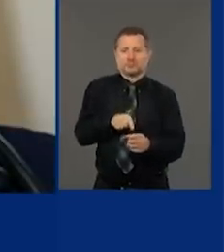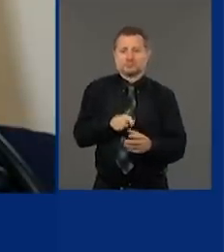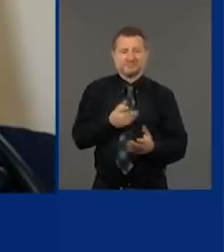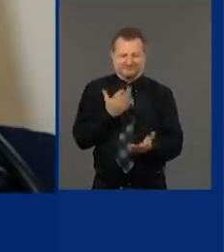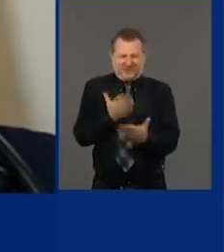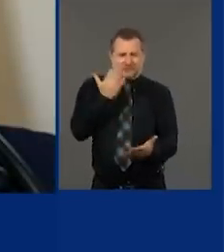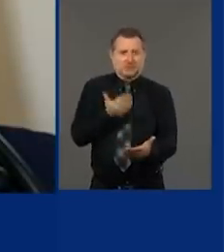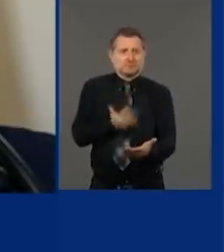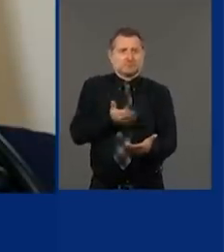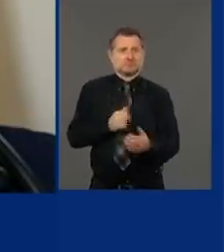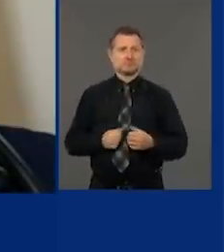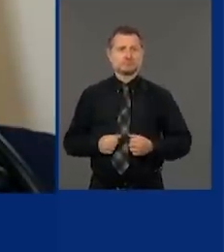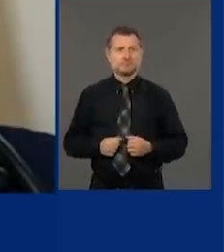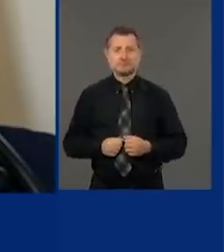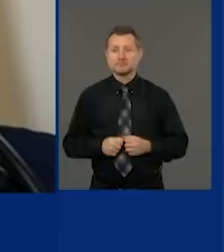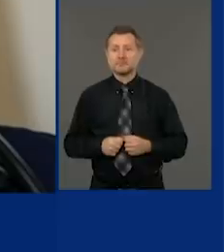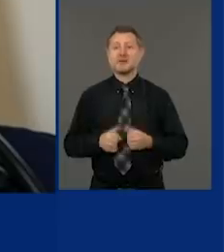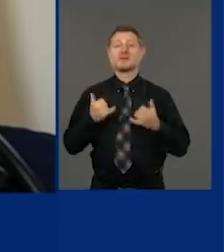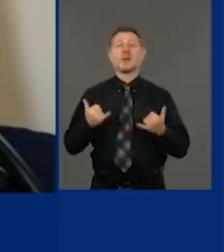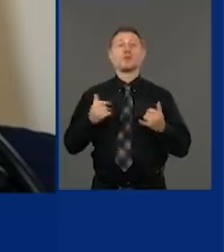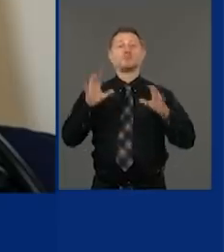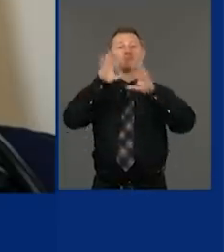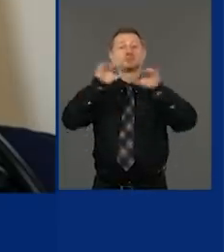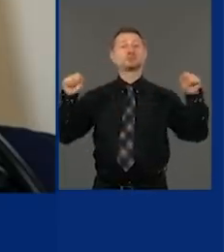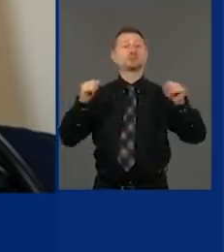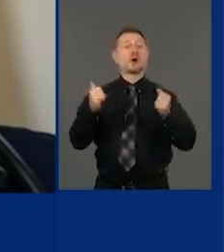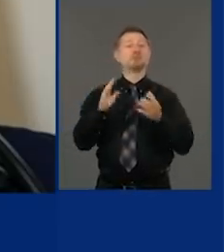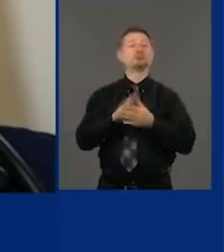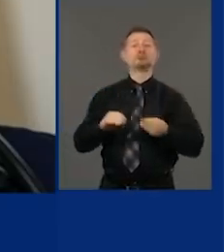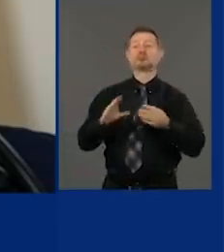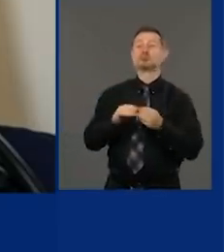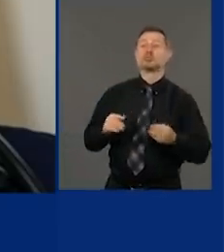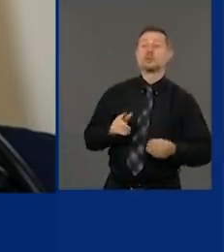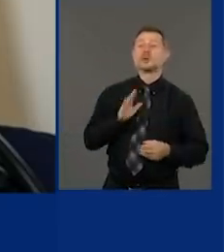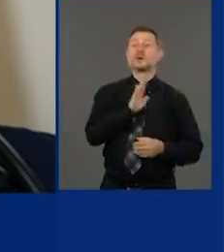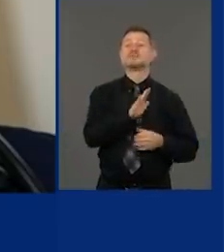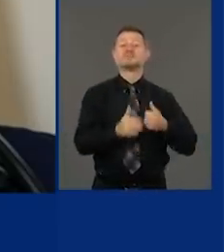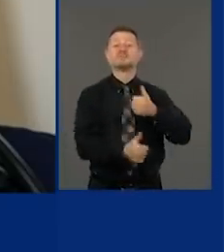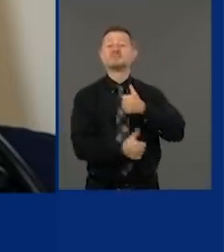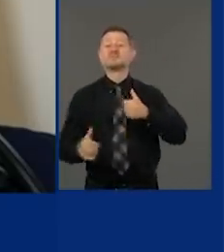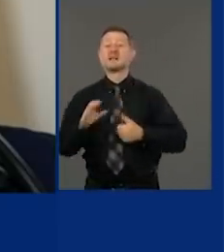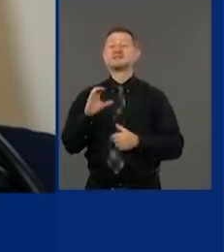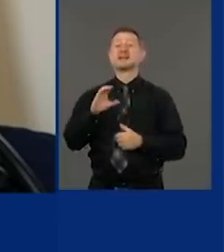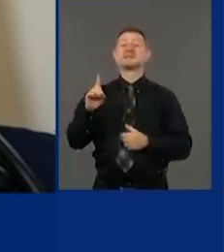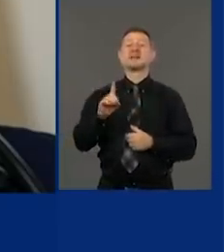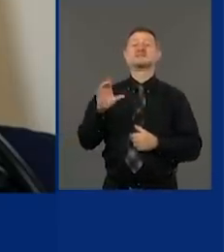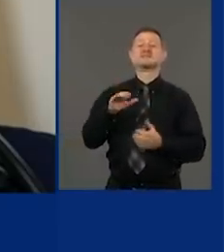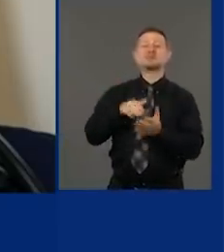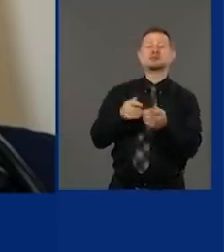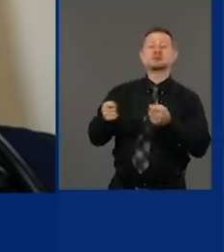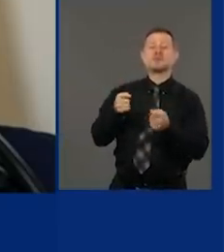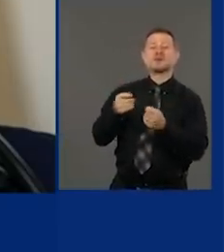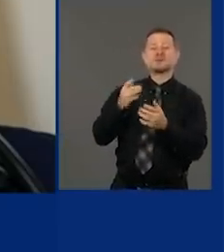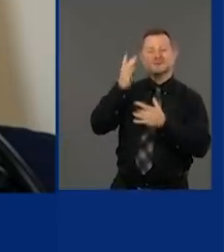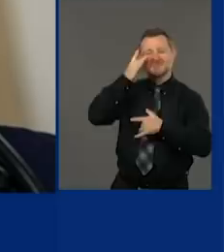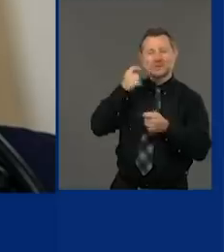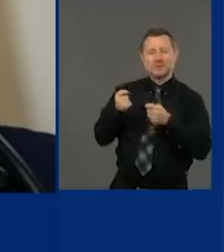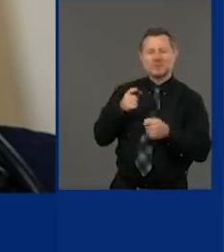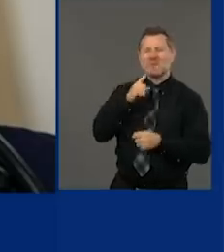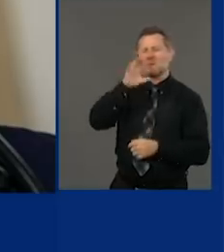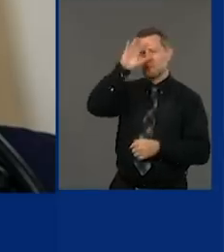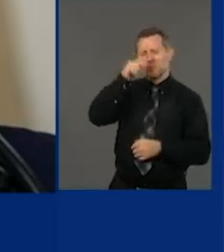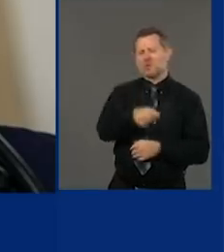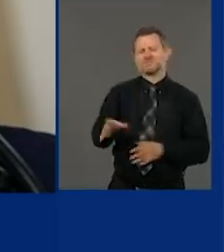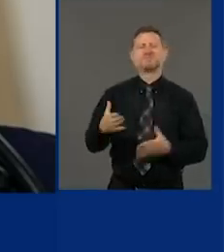The president now says his own health officials are lying about the